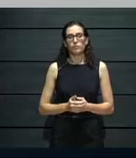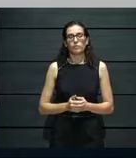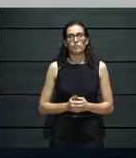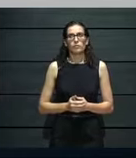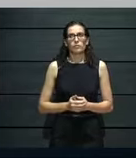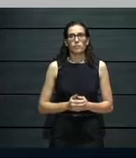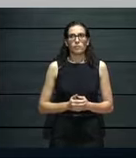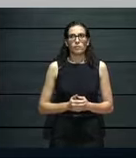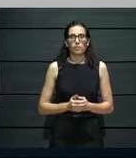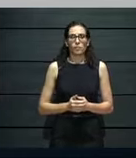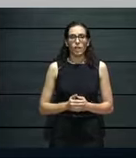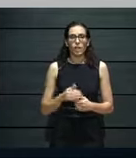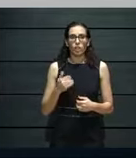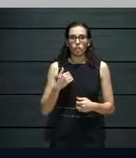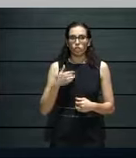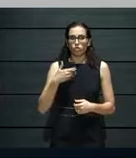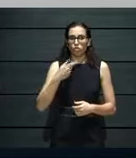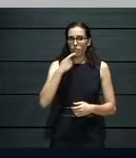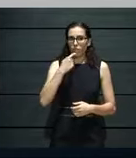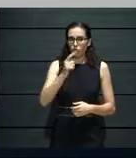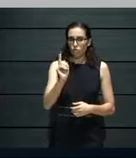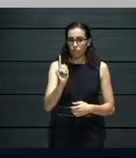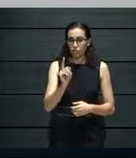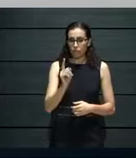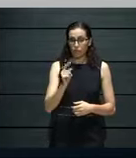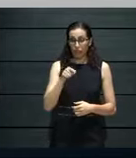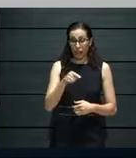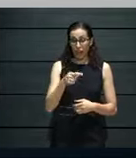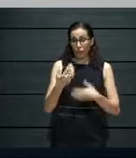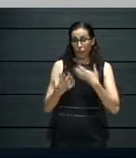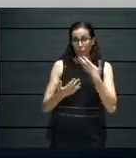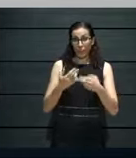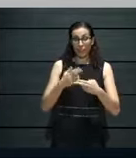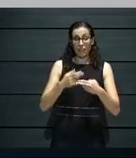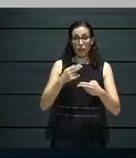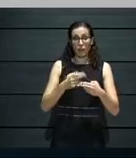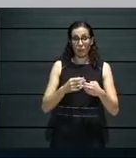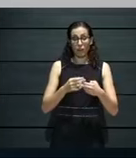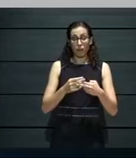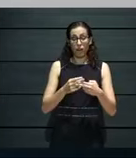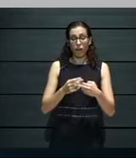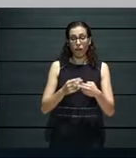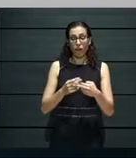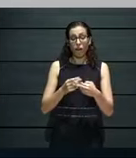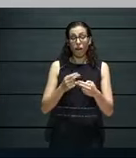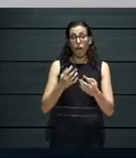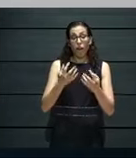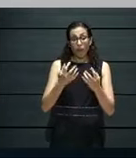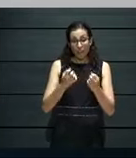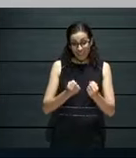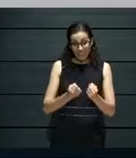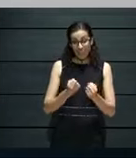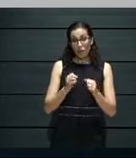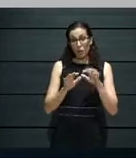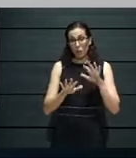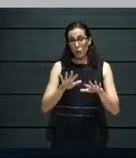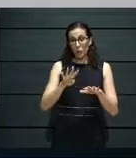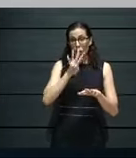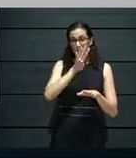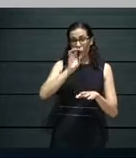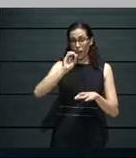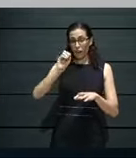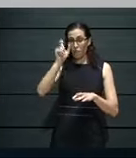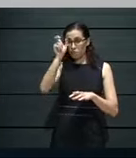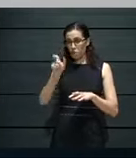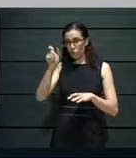say is that, um, with the, with all these initiatives, we actually, we actually managed to engage some 400 artists, not